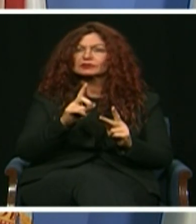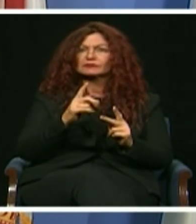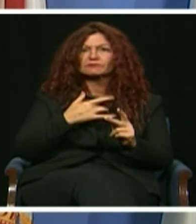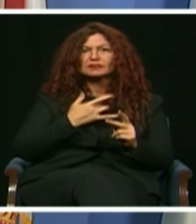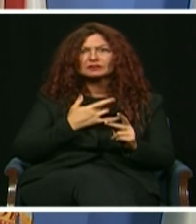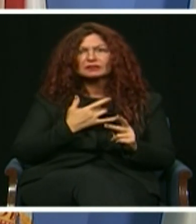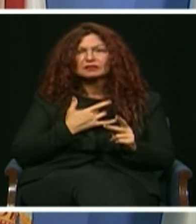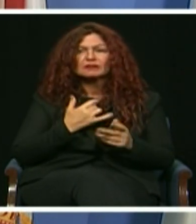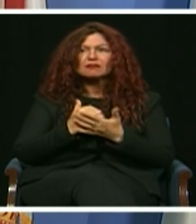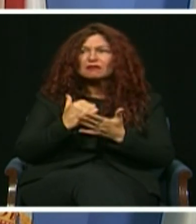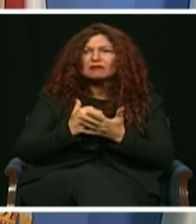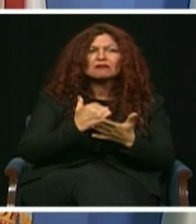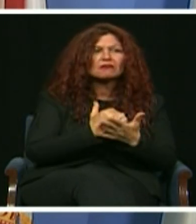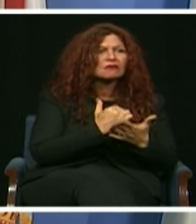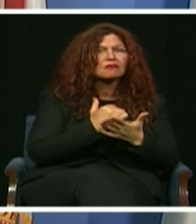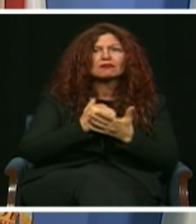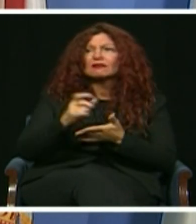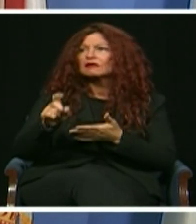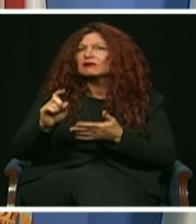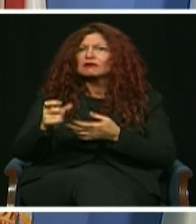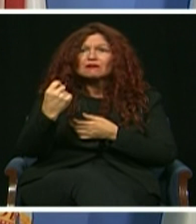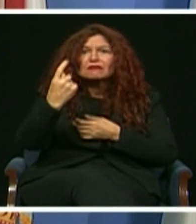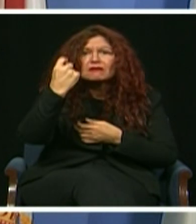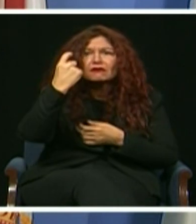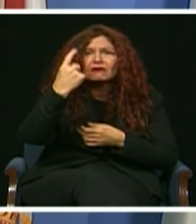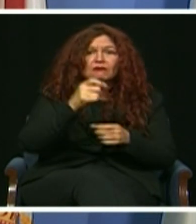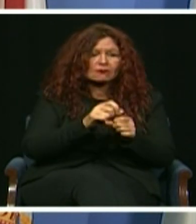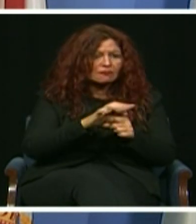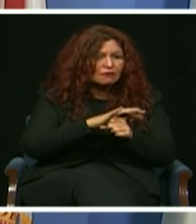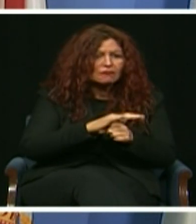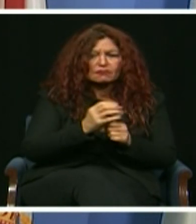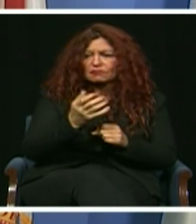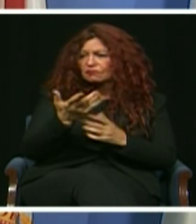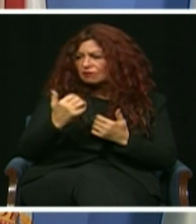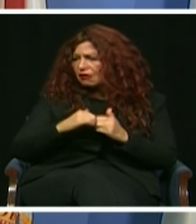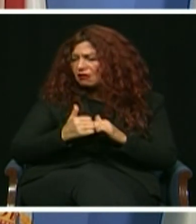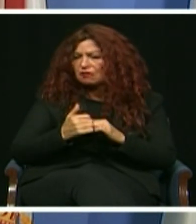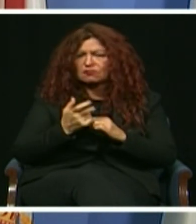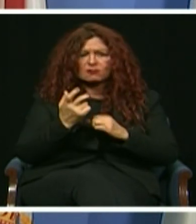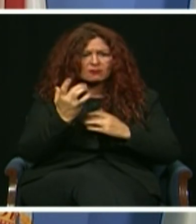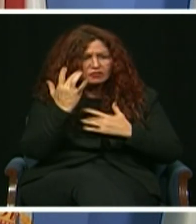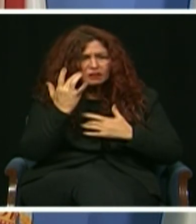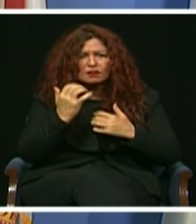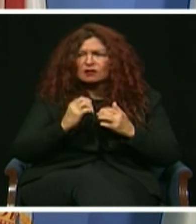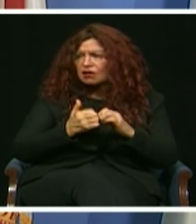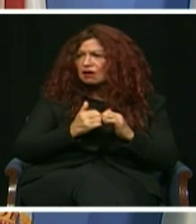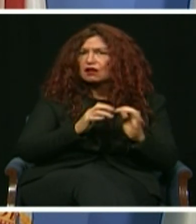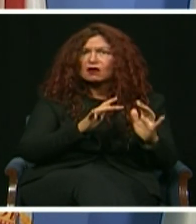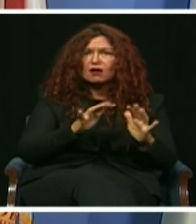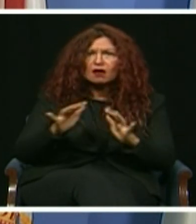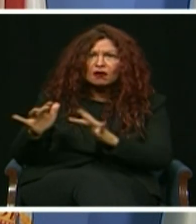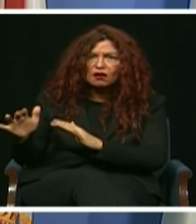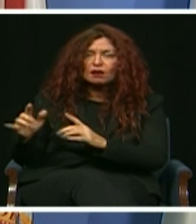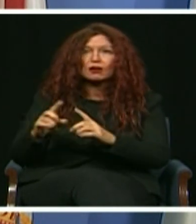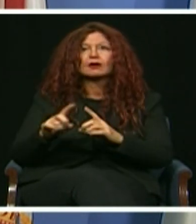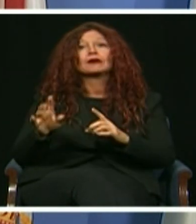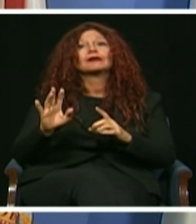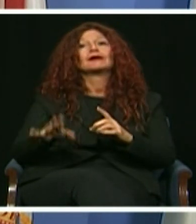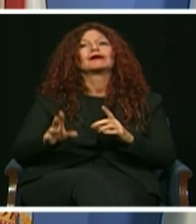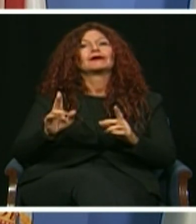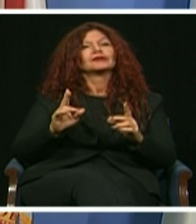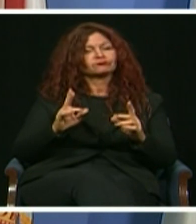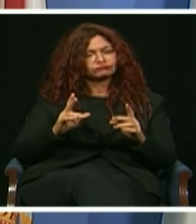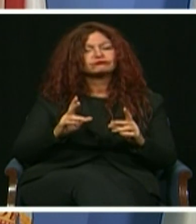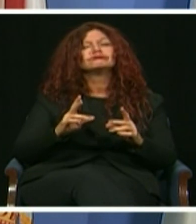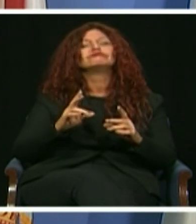COVID updates, they processed a 300% increase in service requests as residents made testing and vaccine